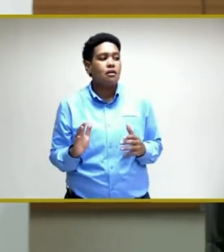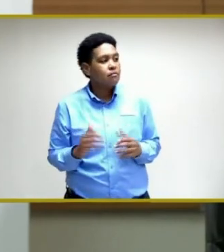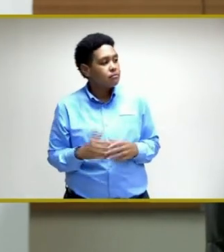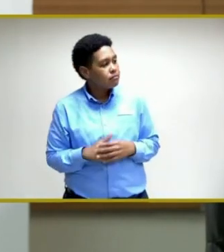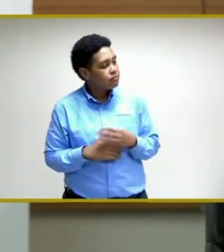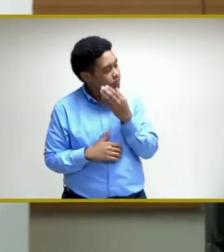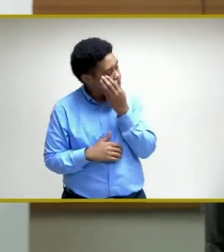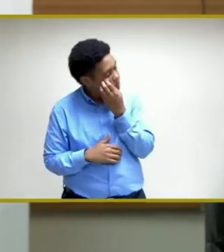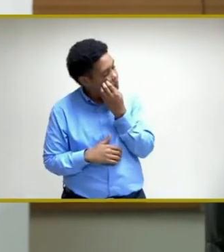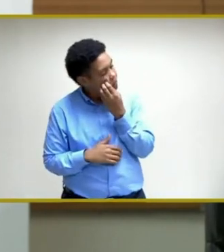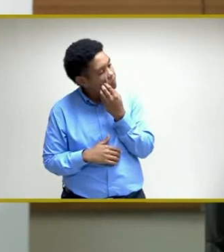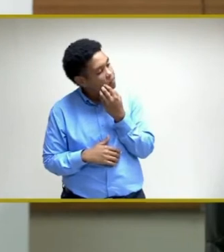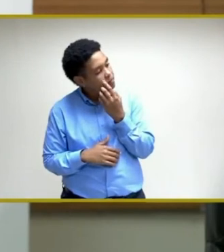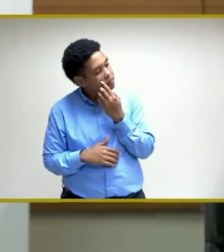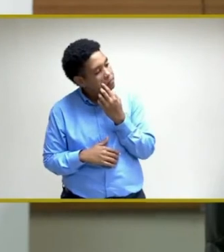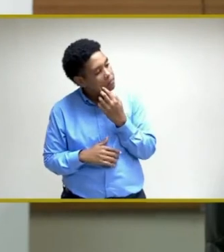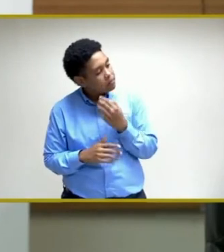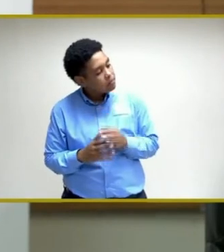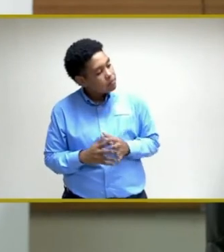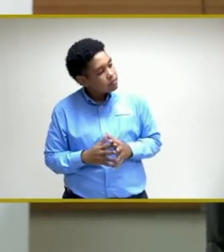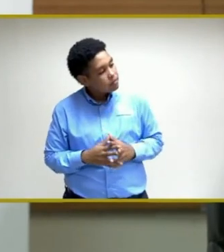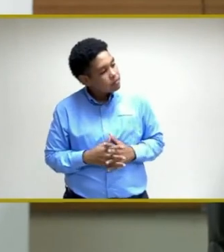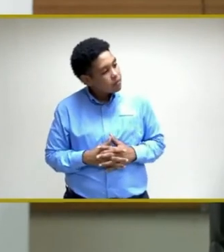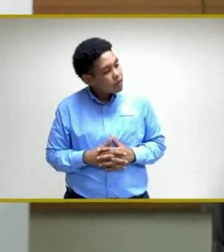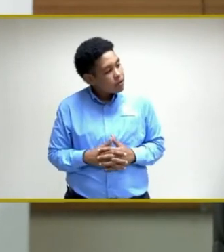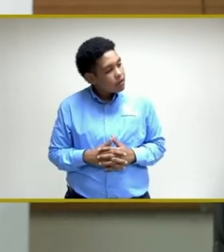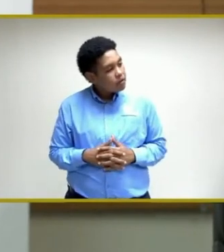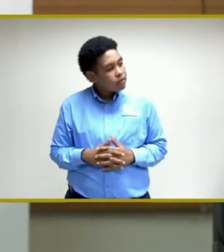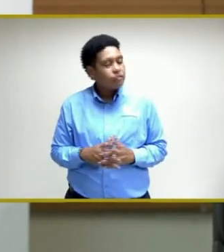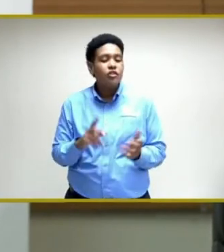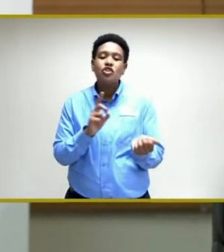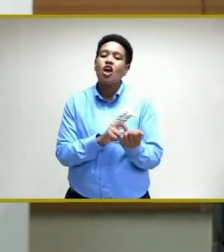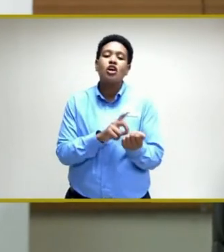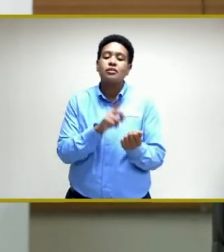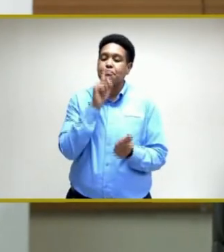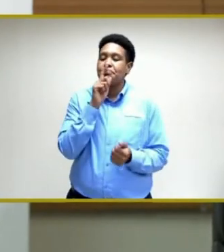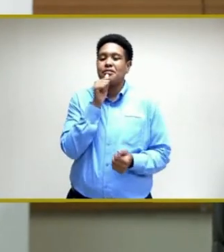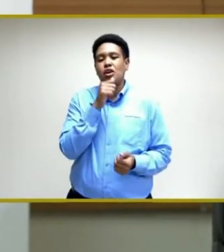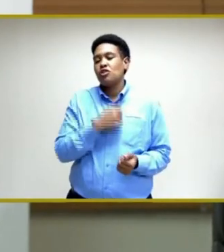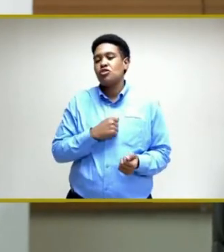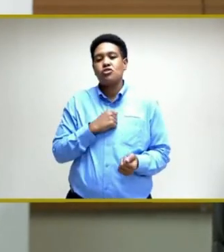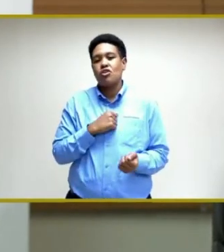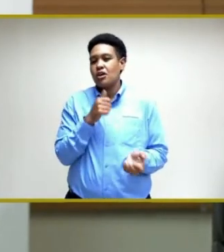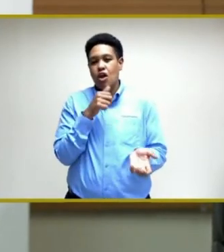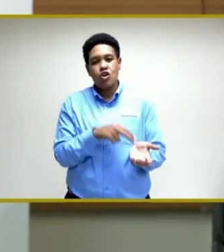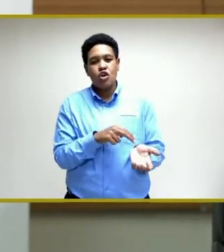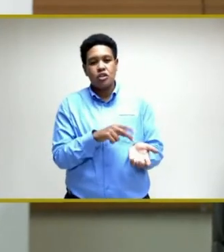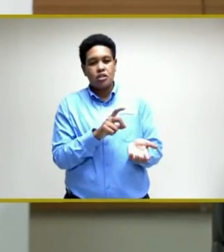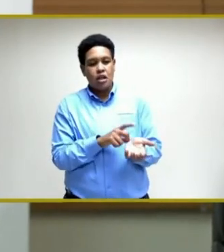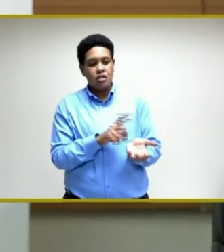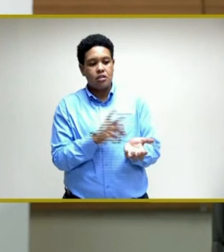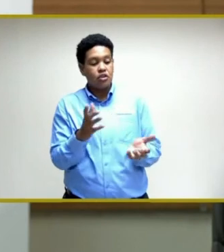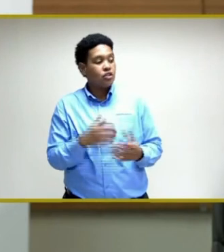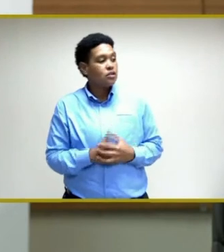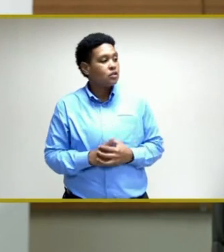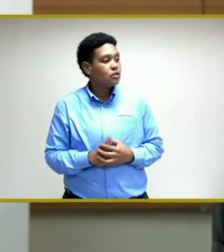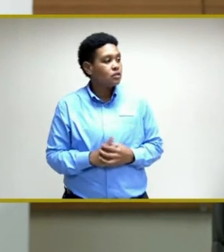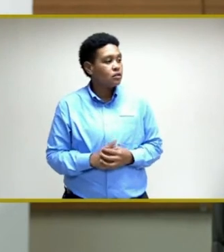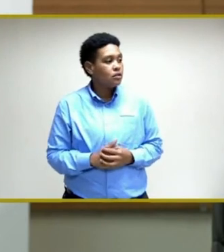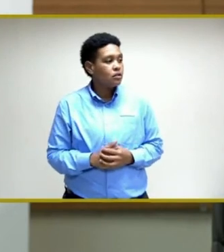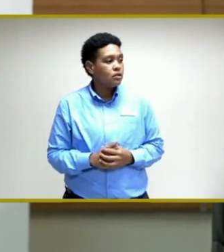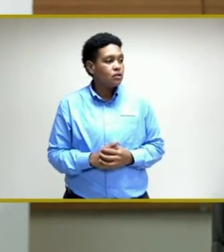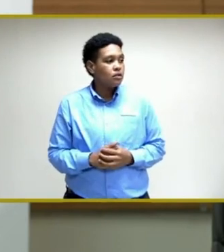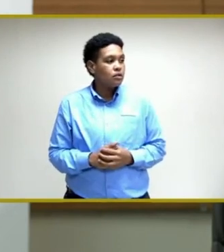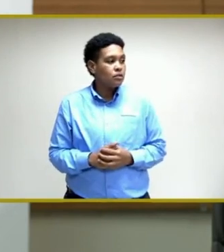process, doctors, sorry, doctors, not nurses, we have